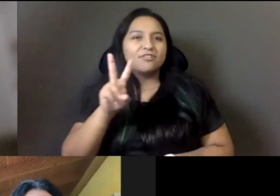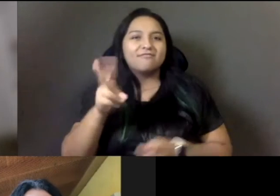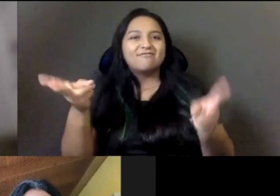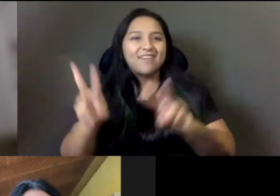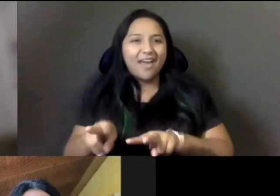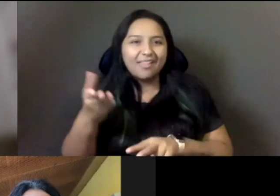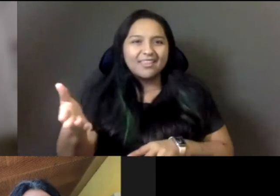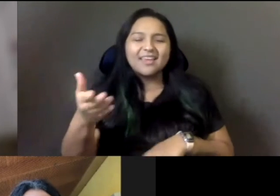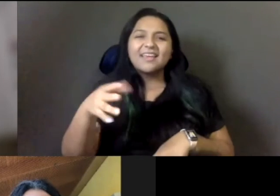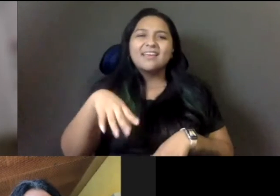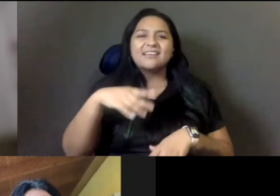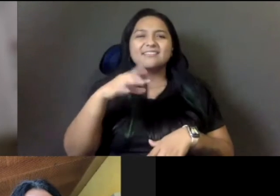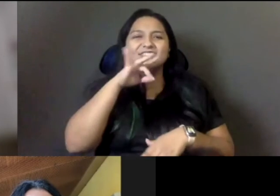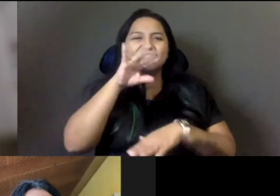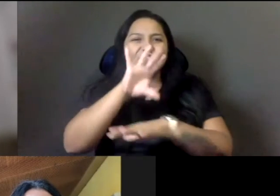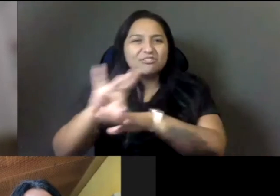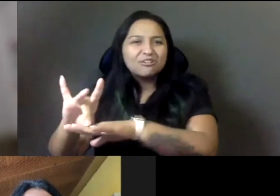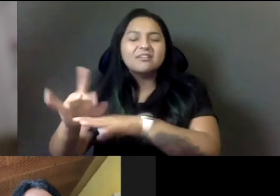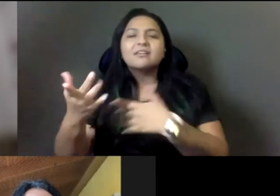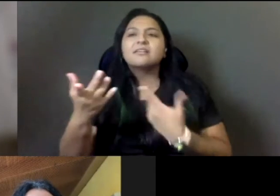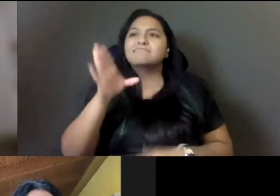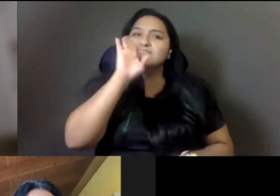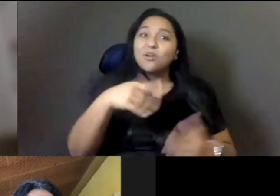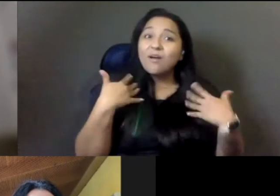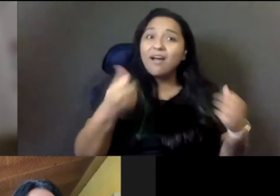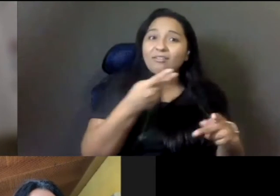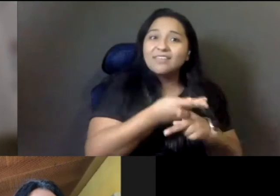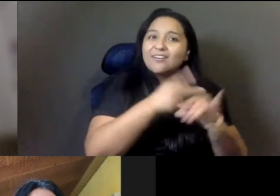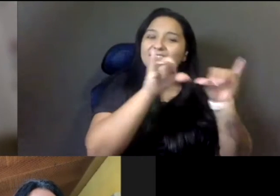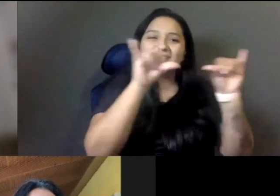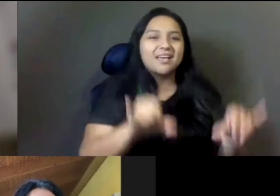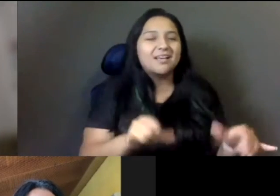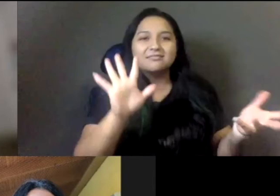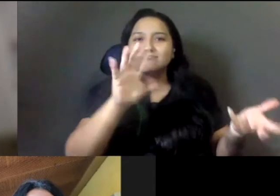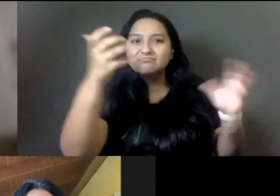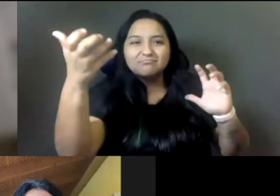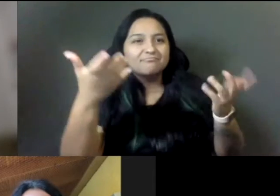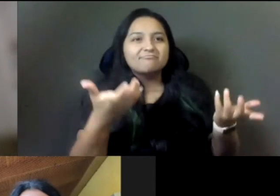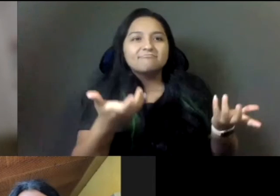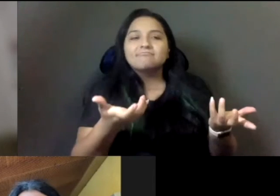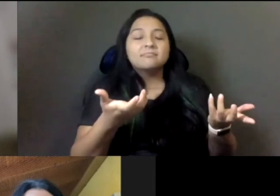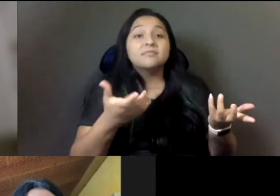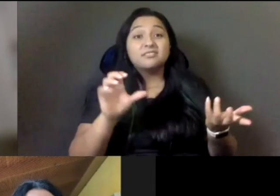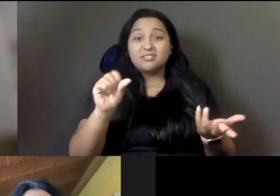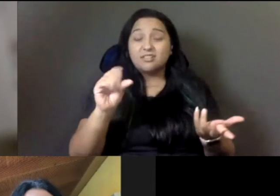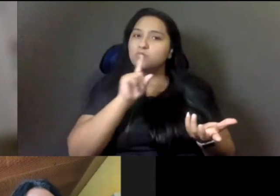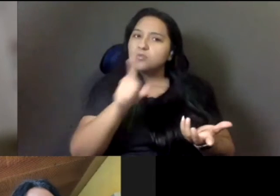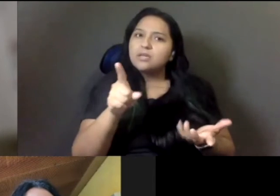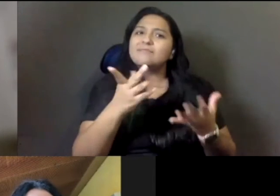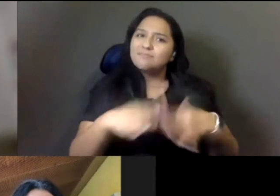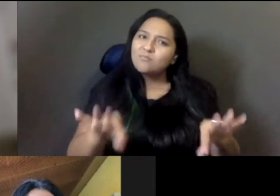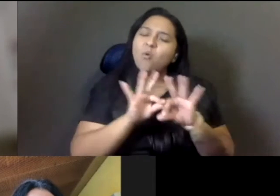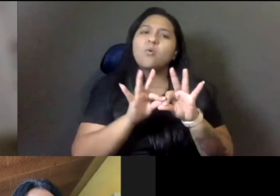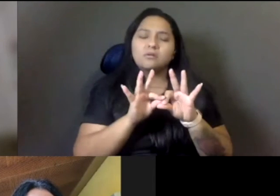that our medical, that our healthcare system has failed us. And so really putting pressure on, on, on, you know, and really